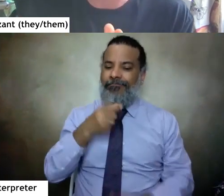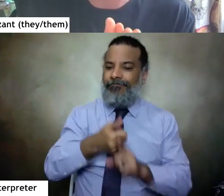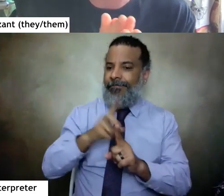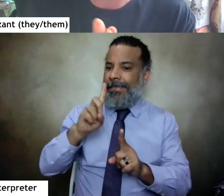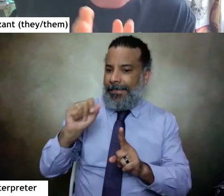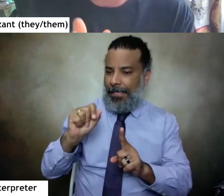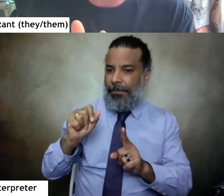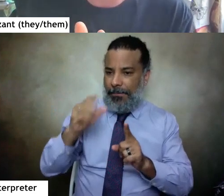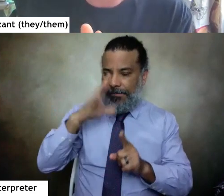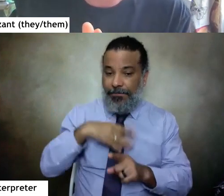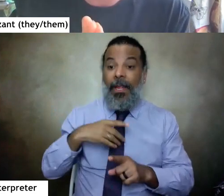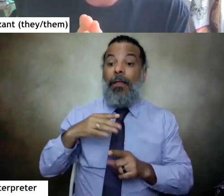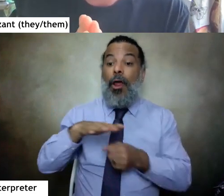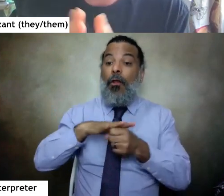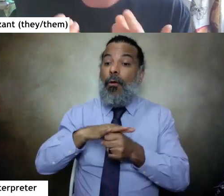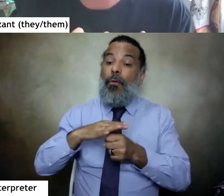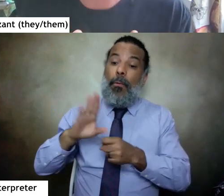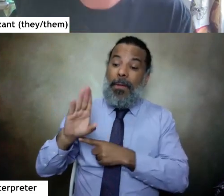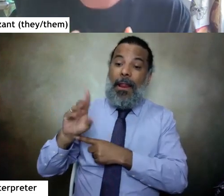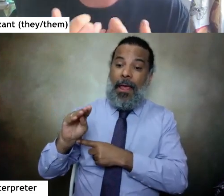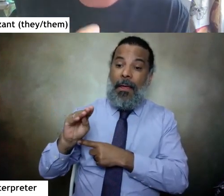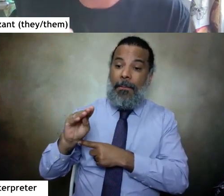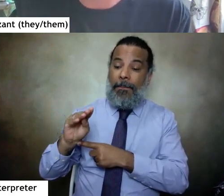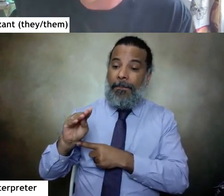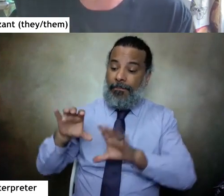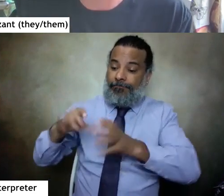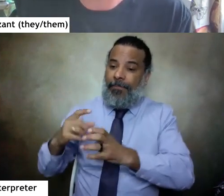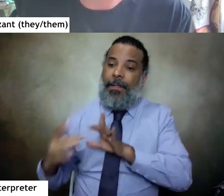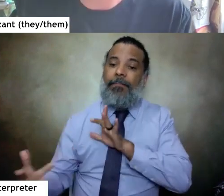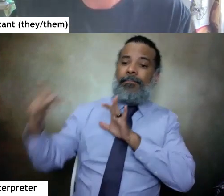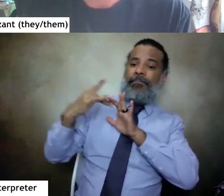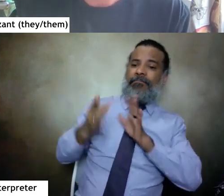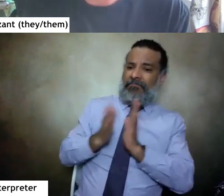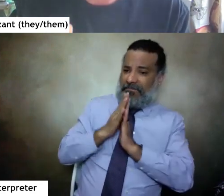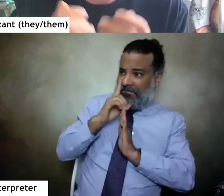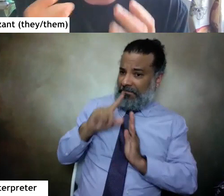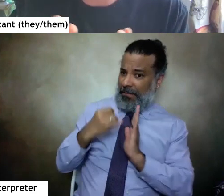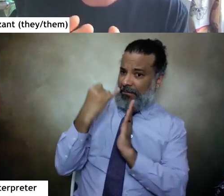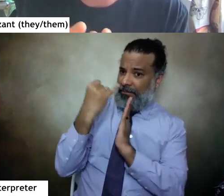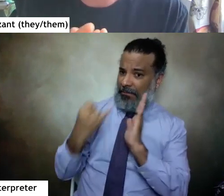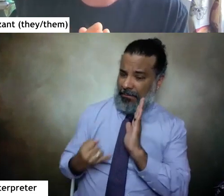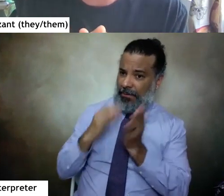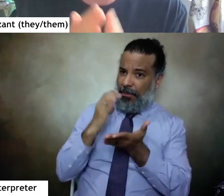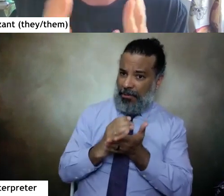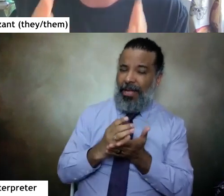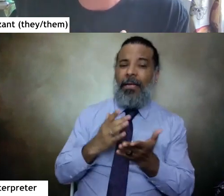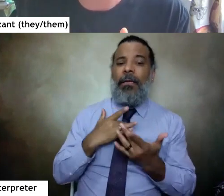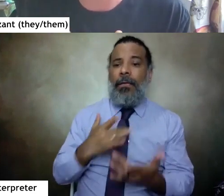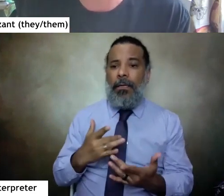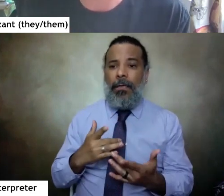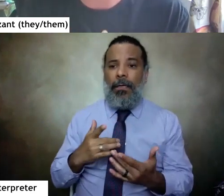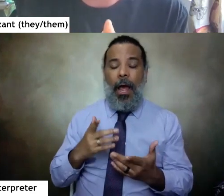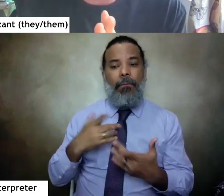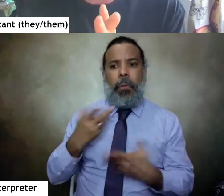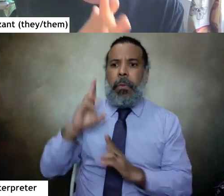local Black Lives Matter chapter reached out to me to create a memorial portrait. And that's generally a situation where I'm so